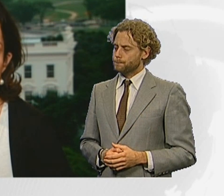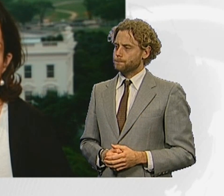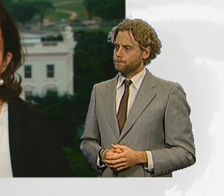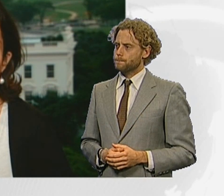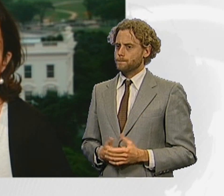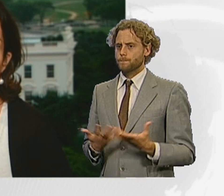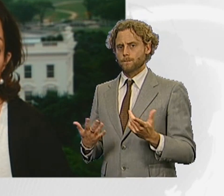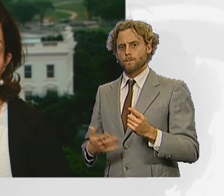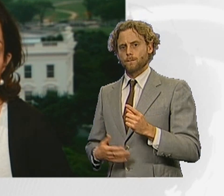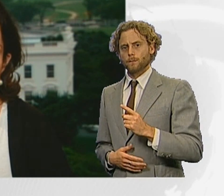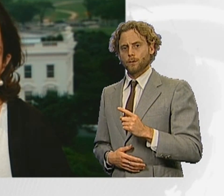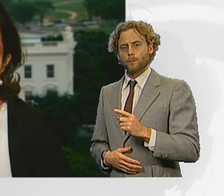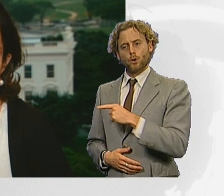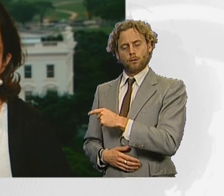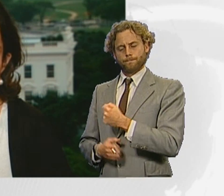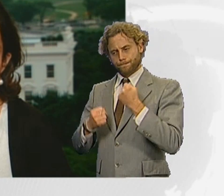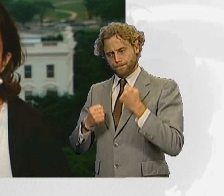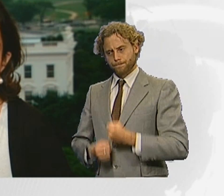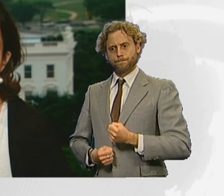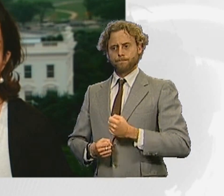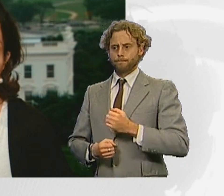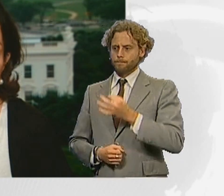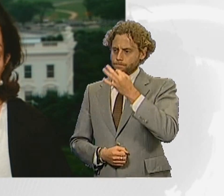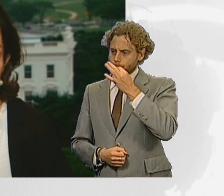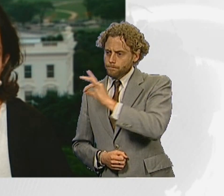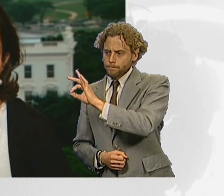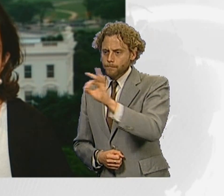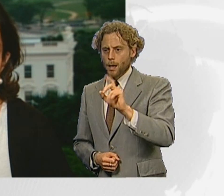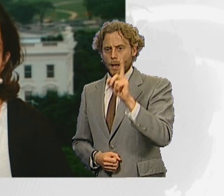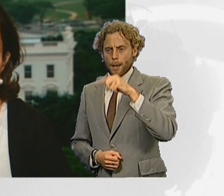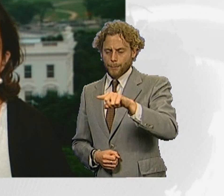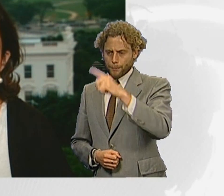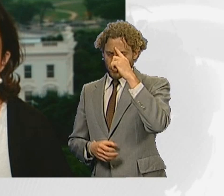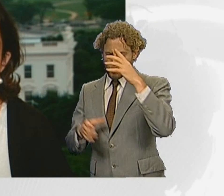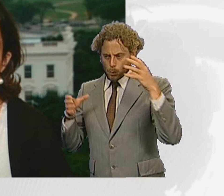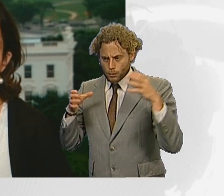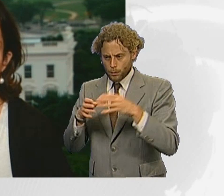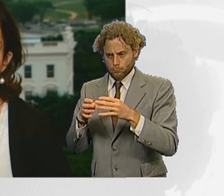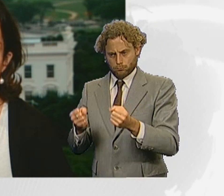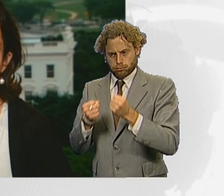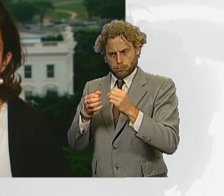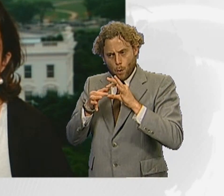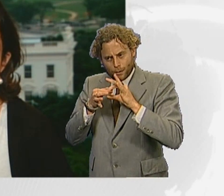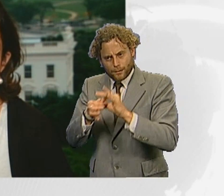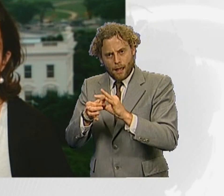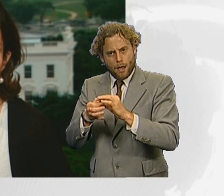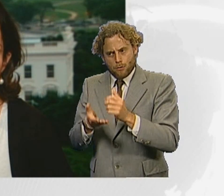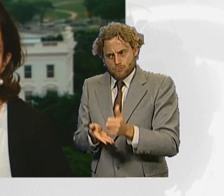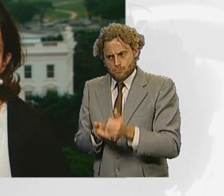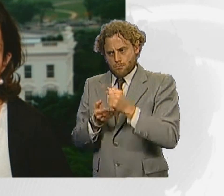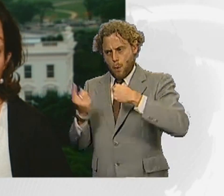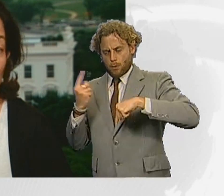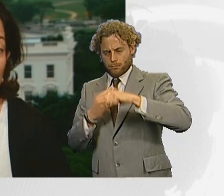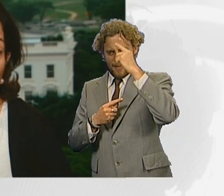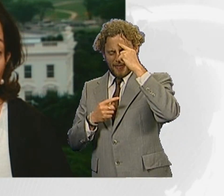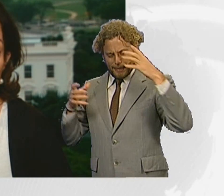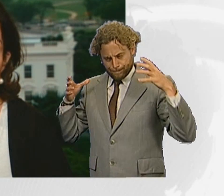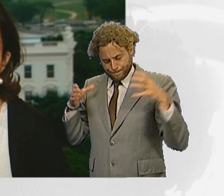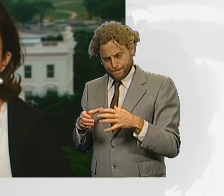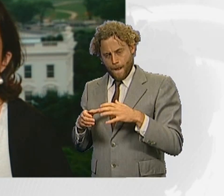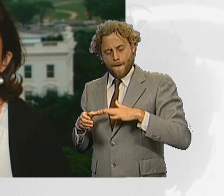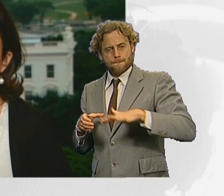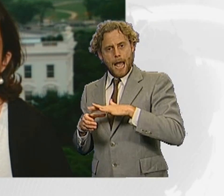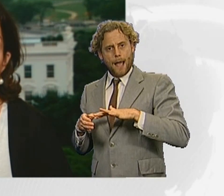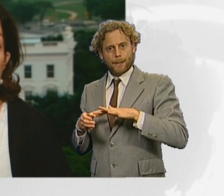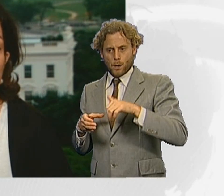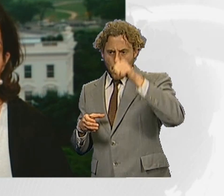that this call for unity in the United States, for the United States, for all American people to stand together as a family at a time